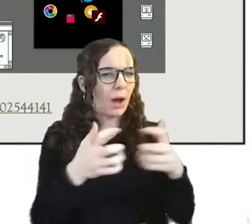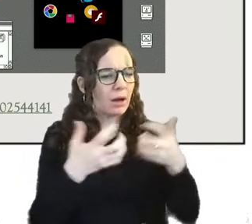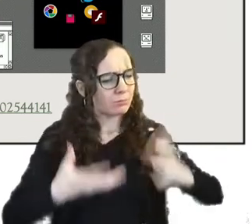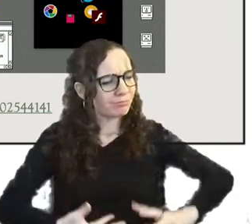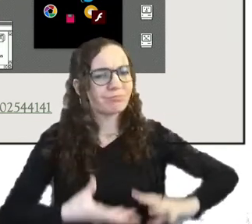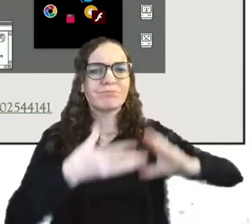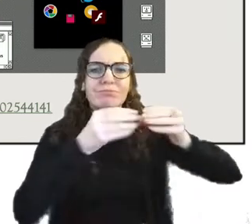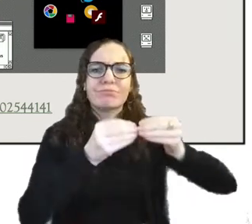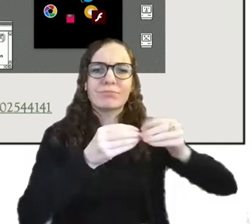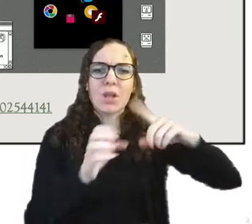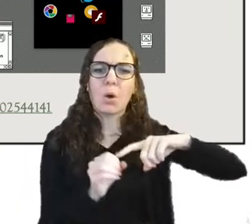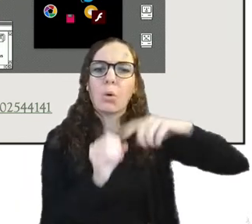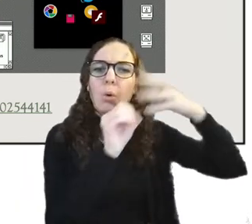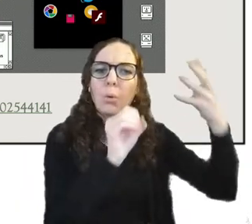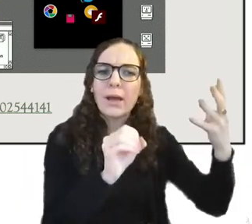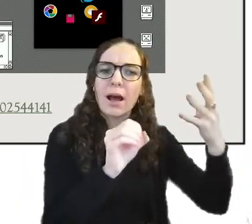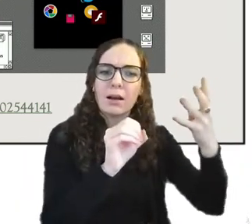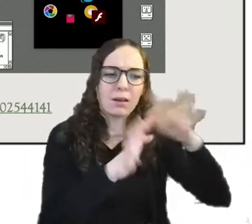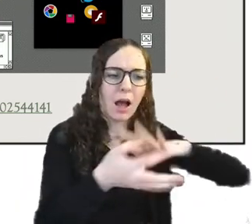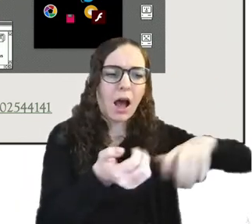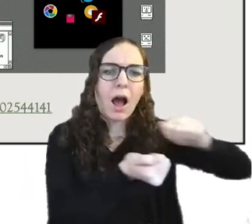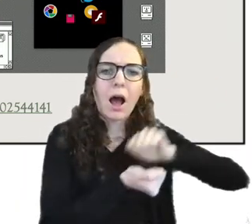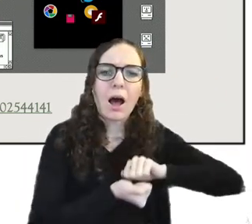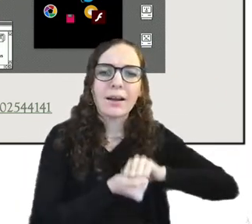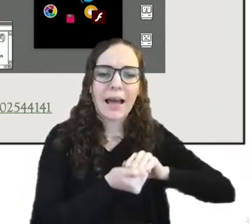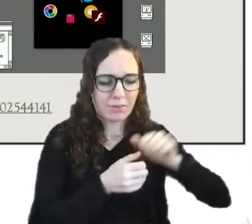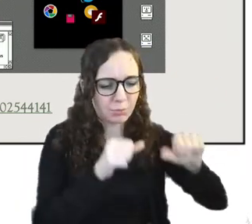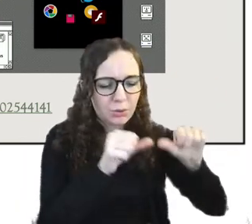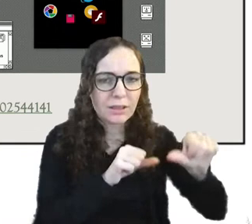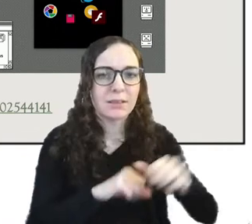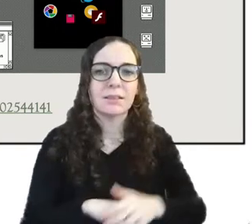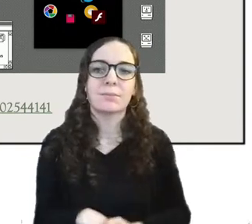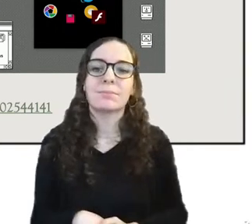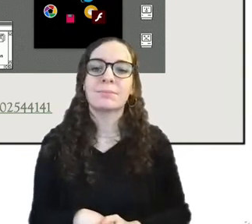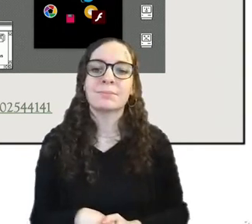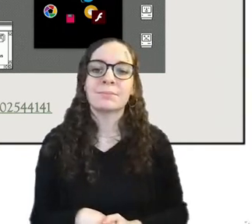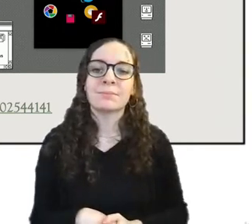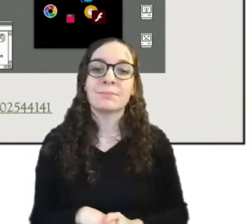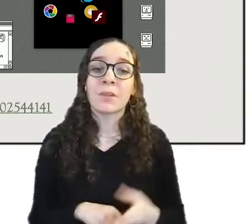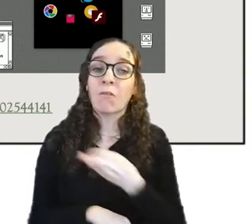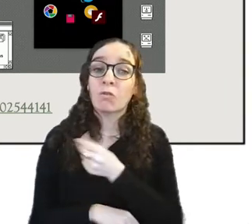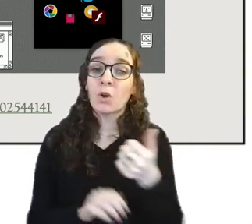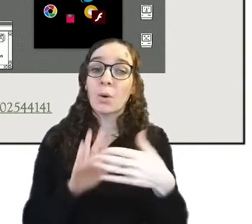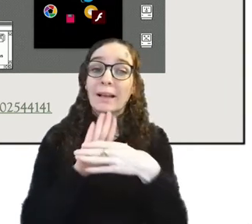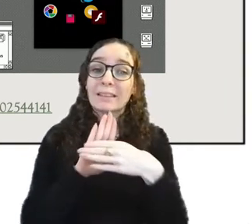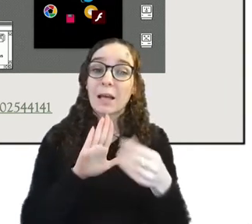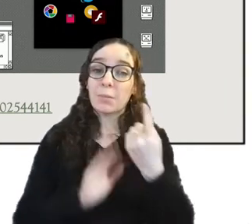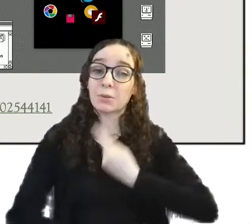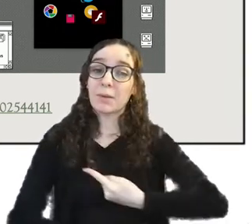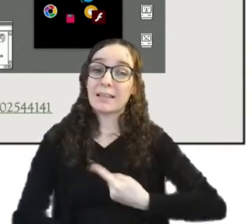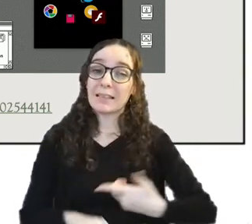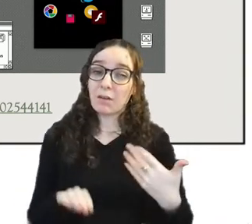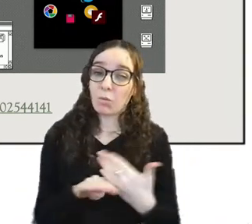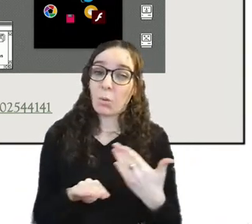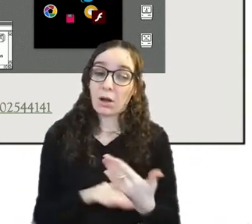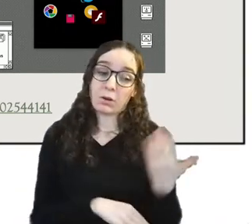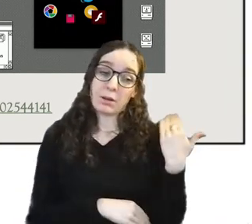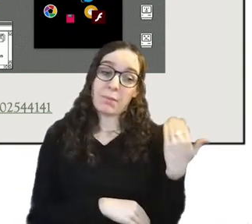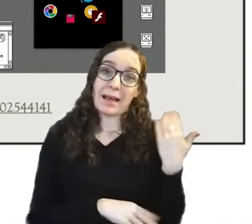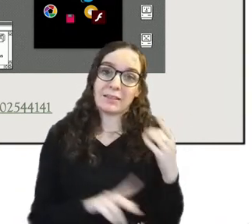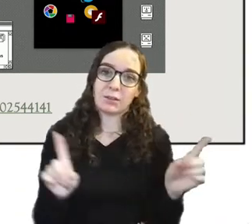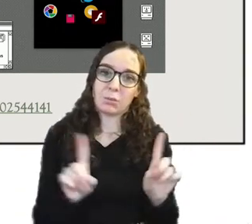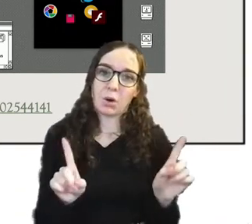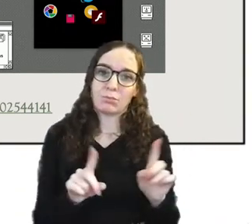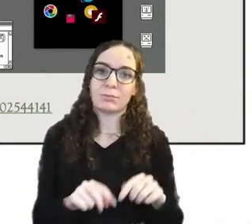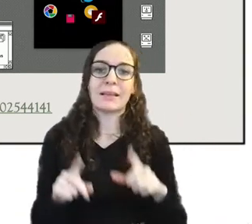so a few examples of things i worked on in the past um so the digital archivist was a video